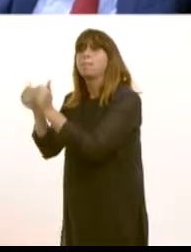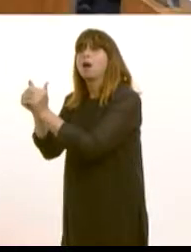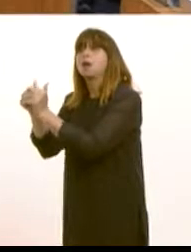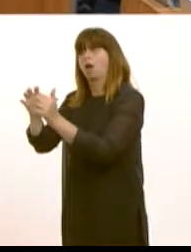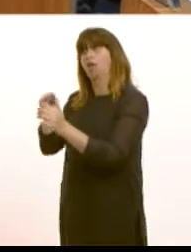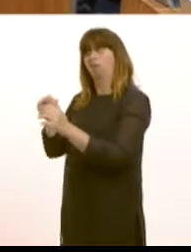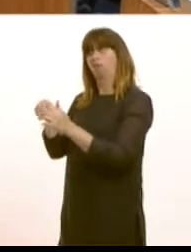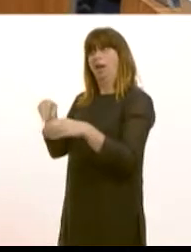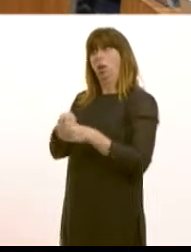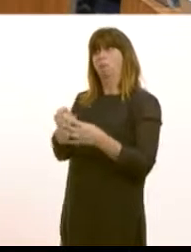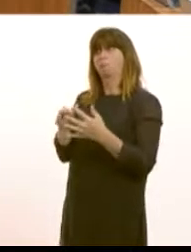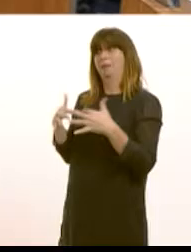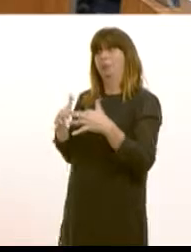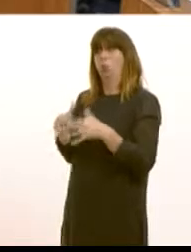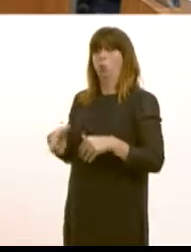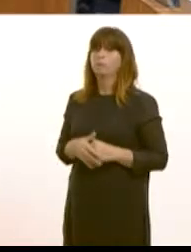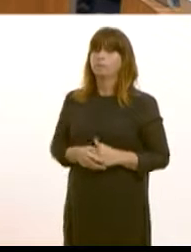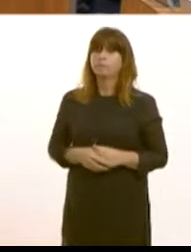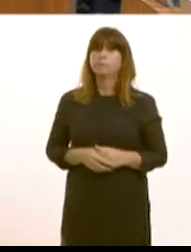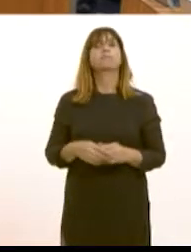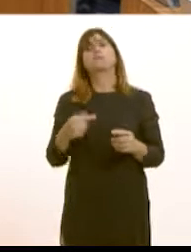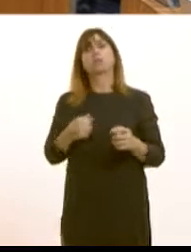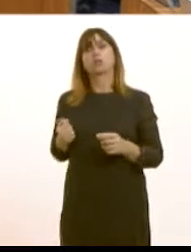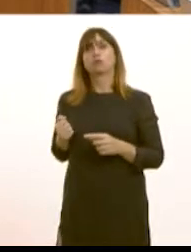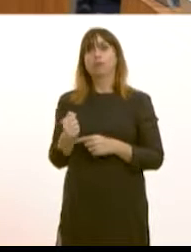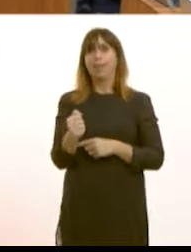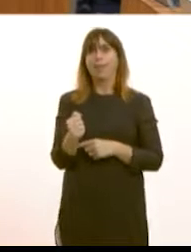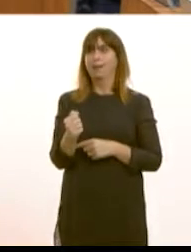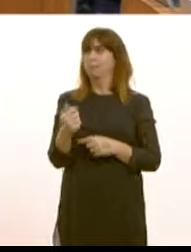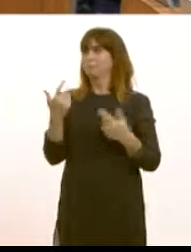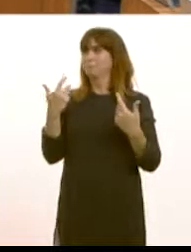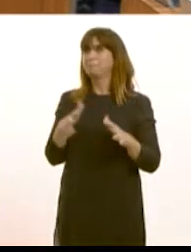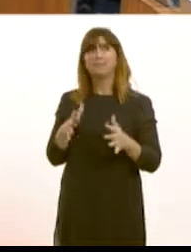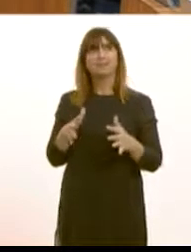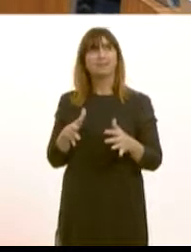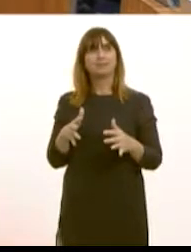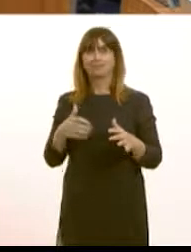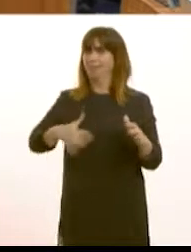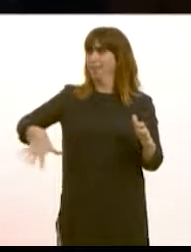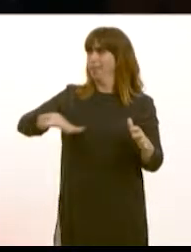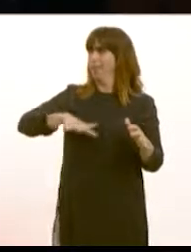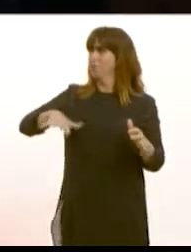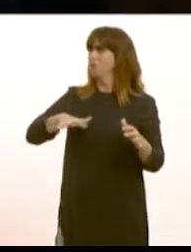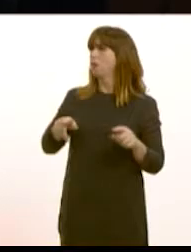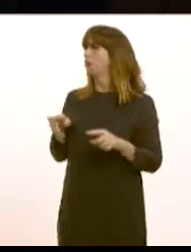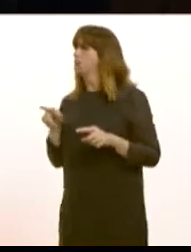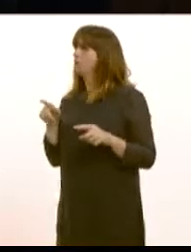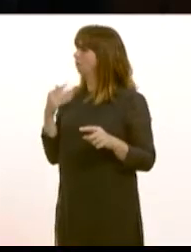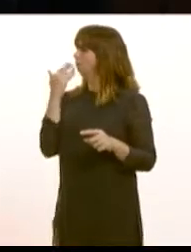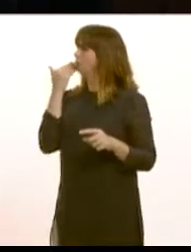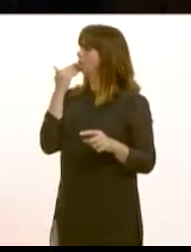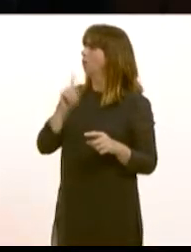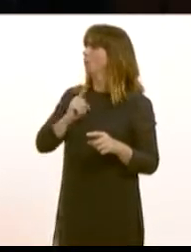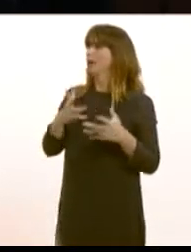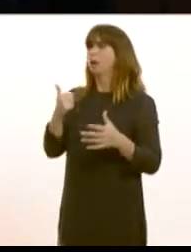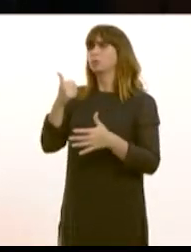next year thank you First Minister our rail network has clearly been uppermost in the minds of my constituents and other AMs over the last few days with the